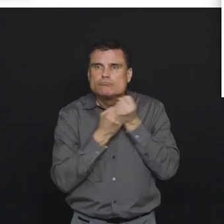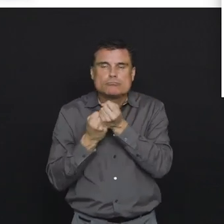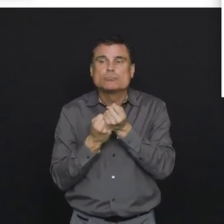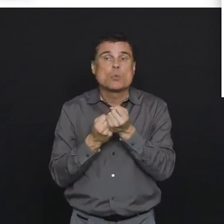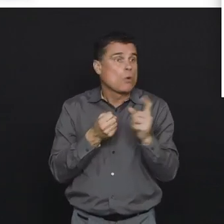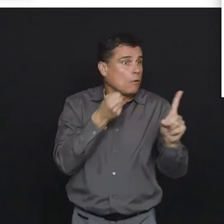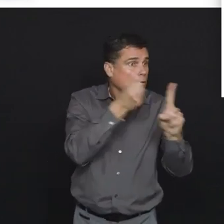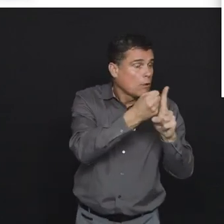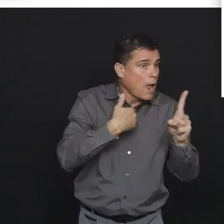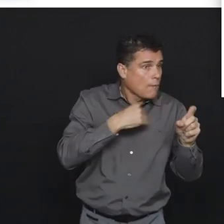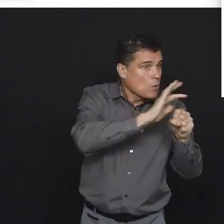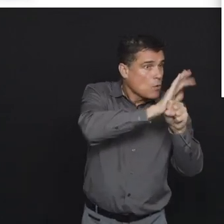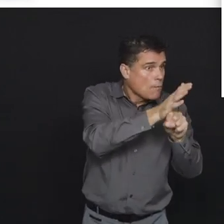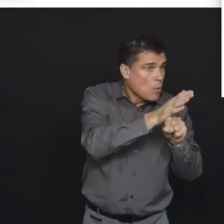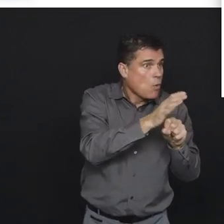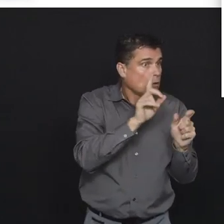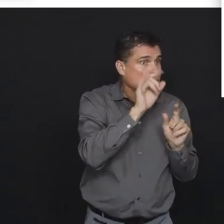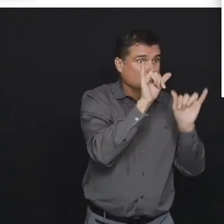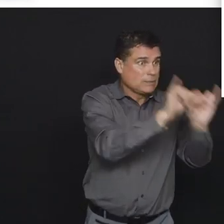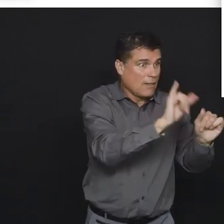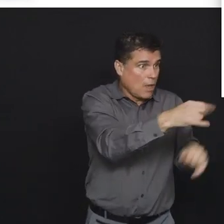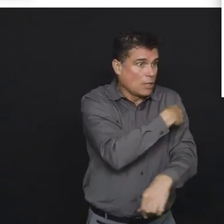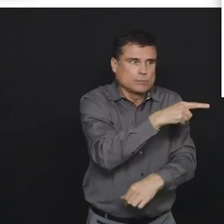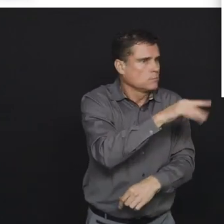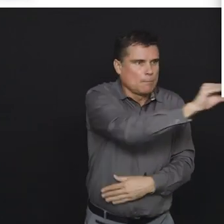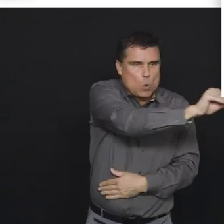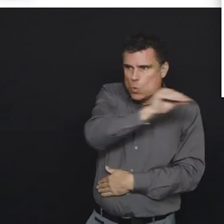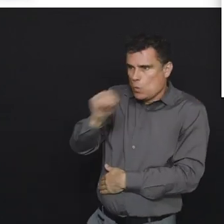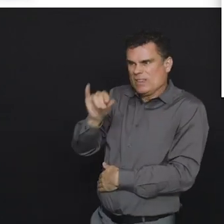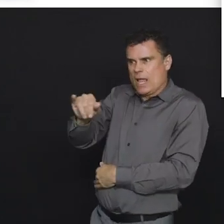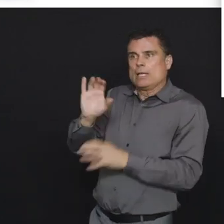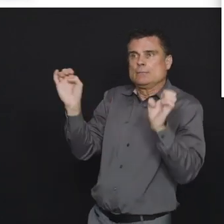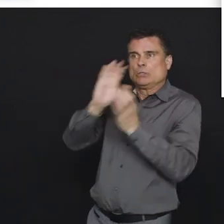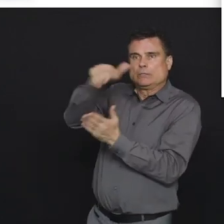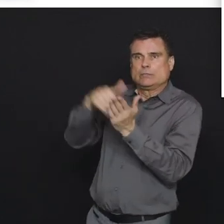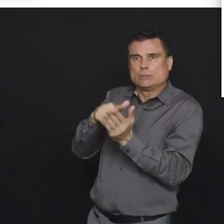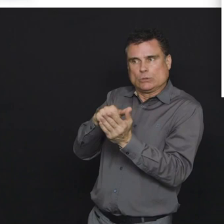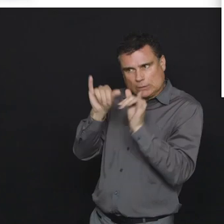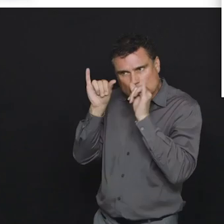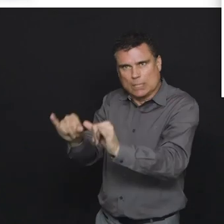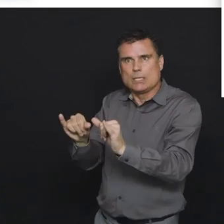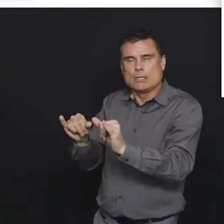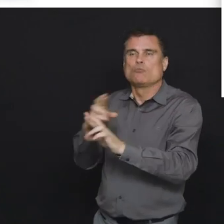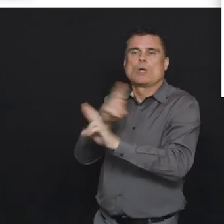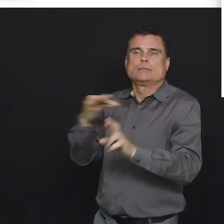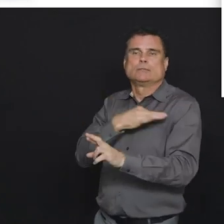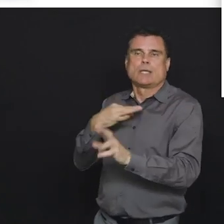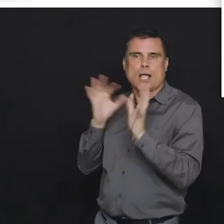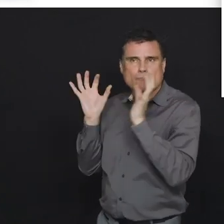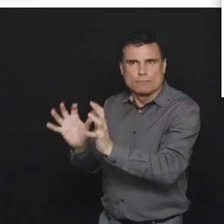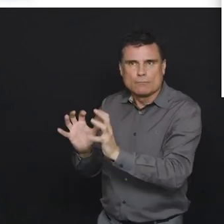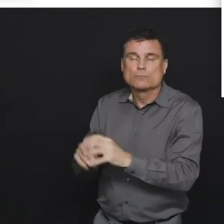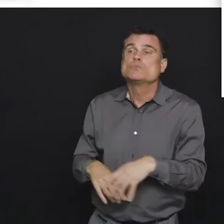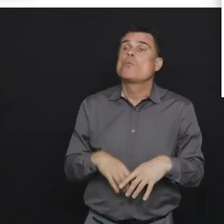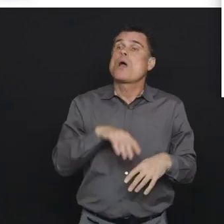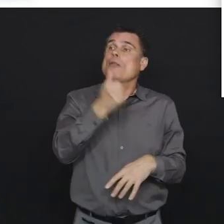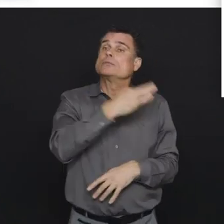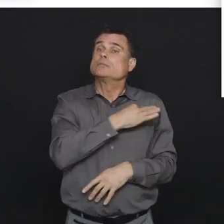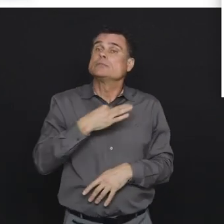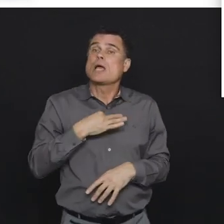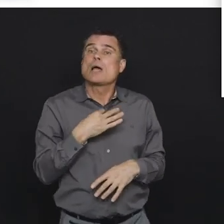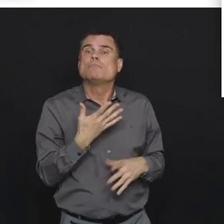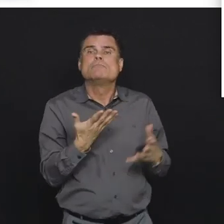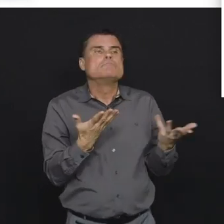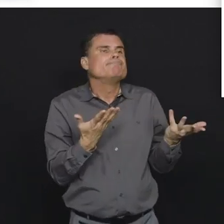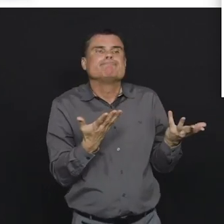support critical care, redeployment of staff to support non-acute inpatient COVID-19 care, accessing additional staff to support